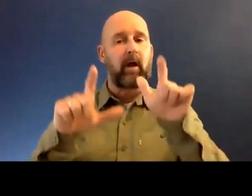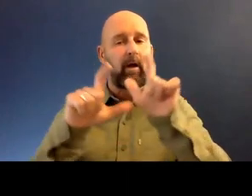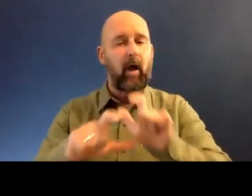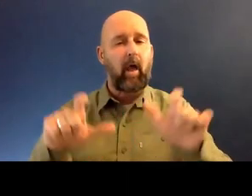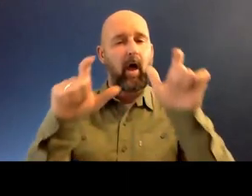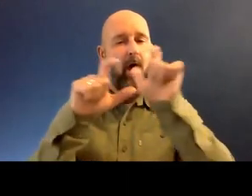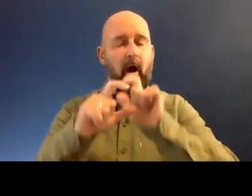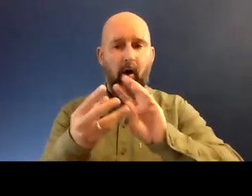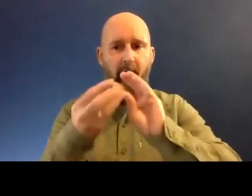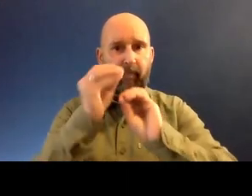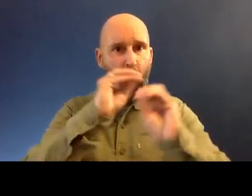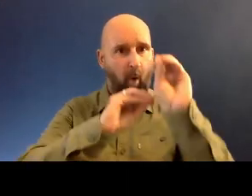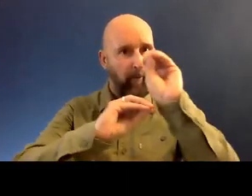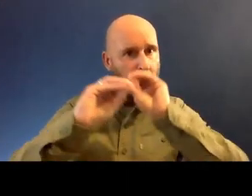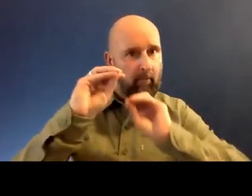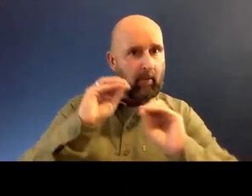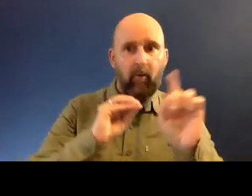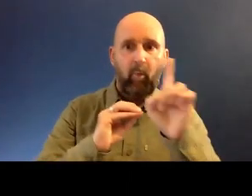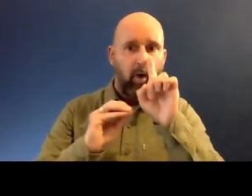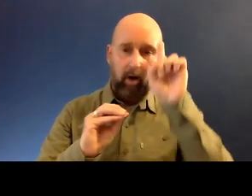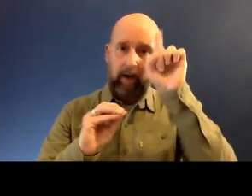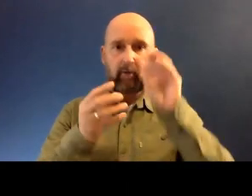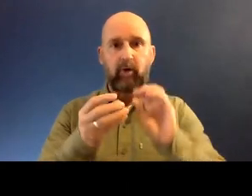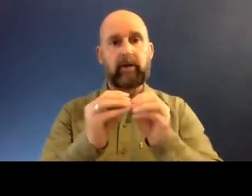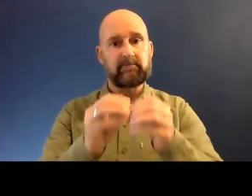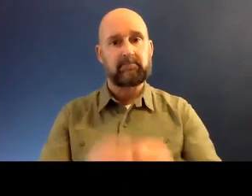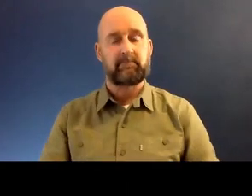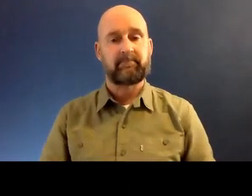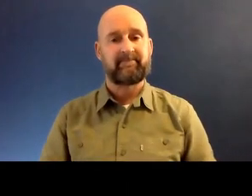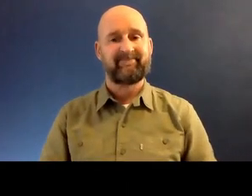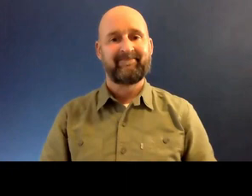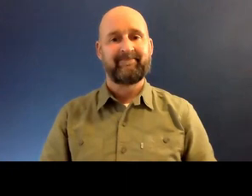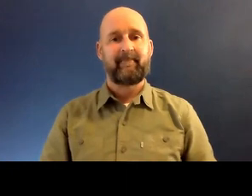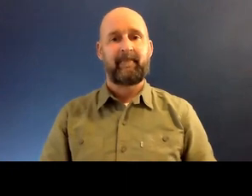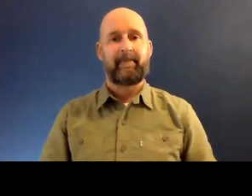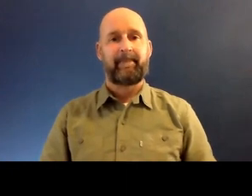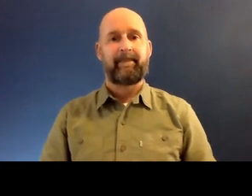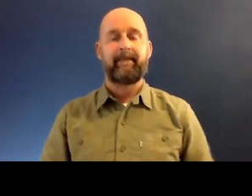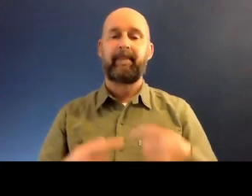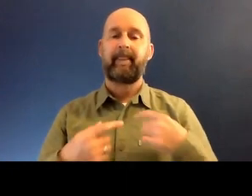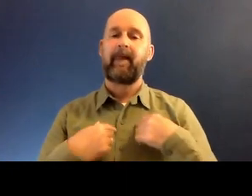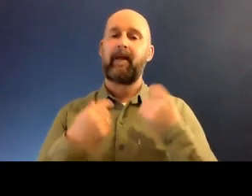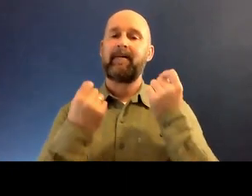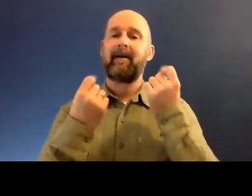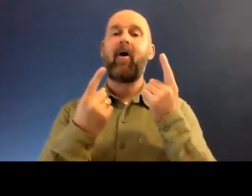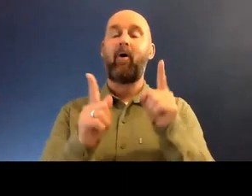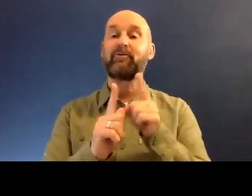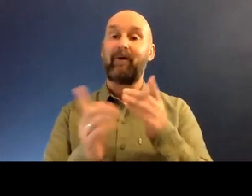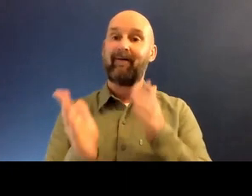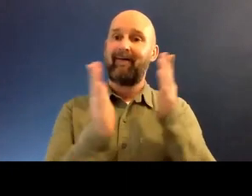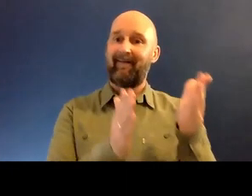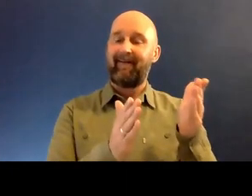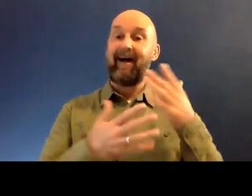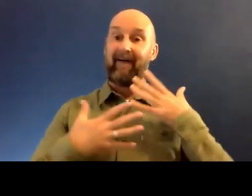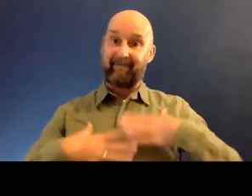form, trying to see what I could create. And what I realized was, you know, branching out into designing